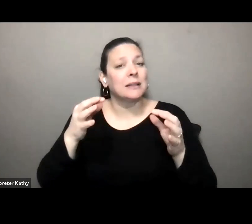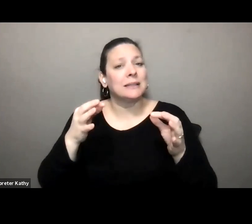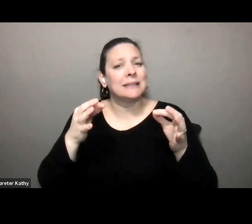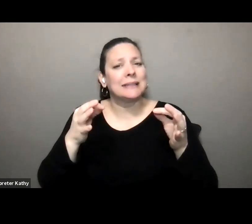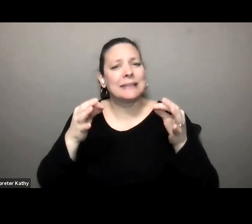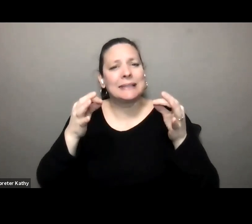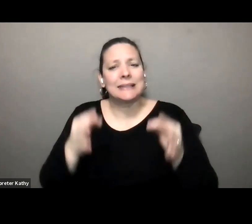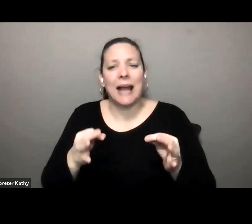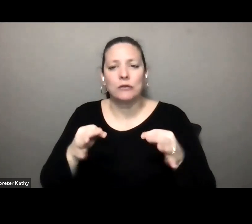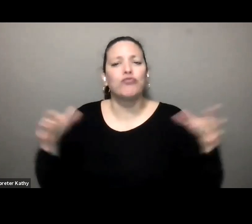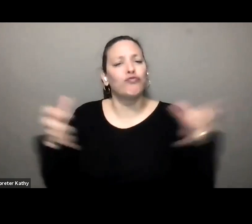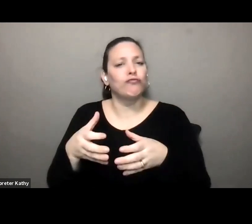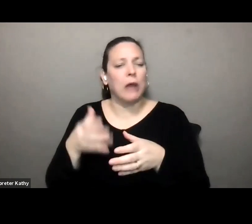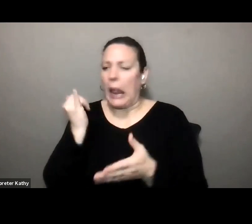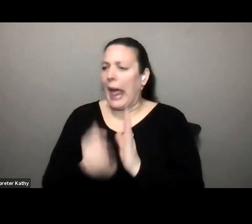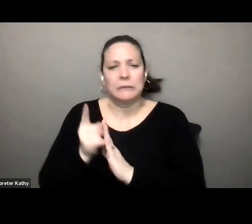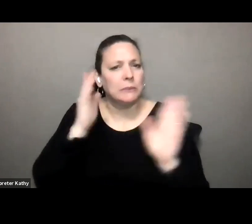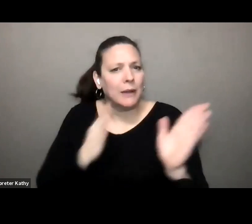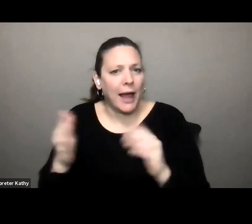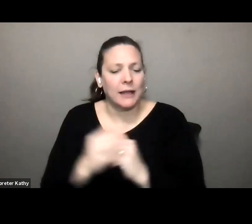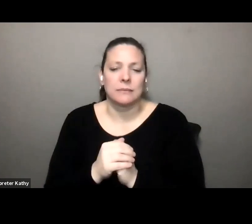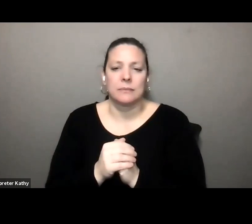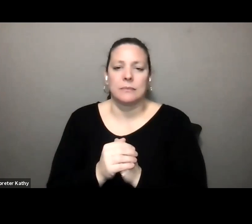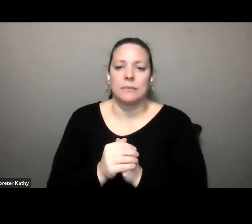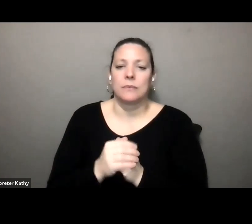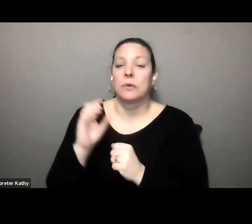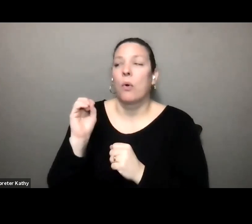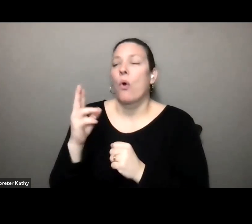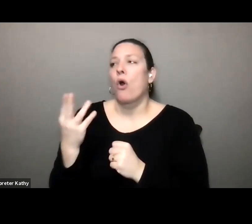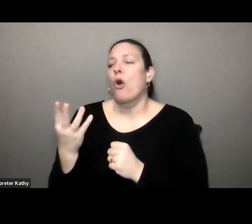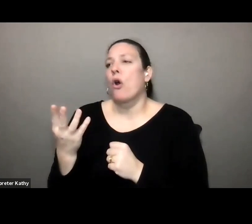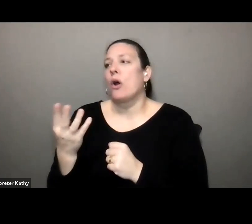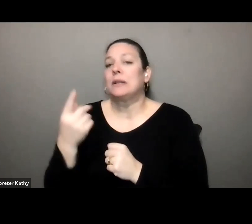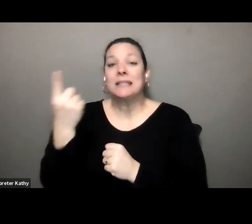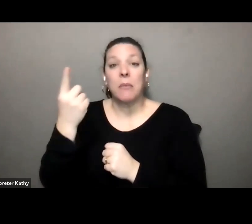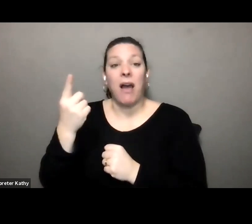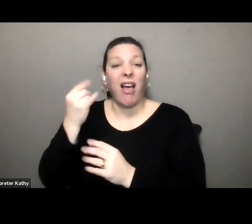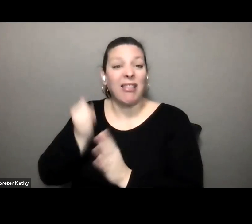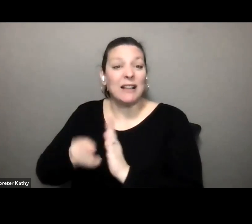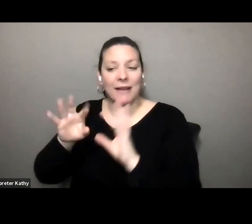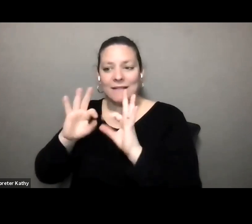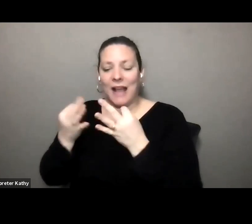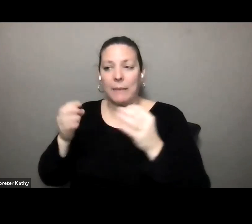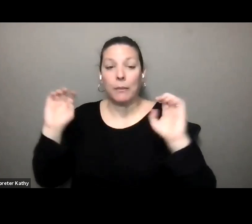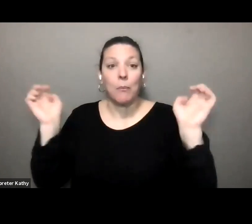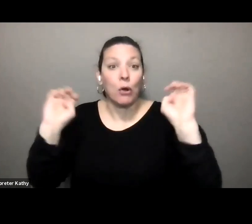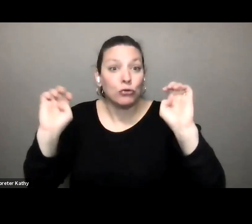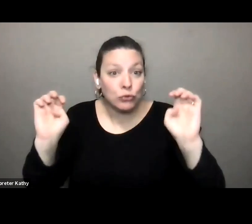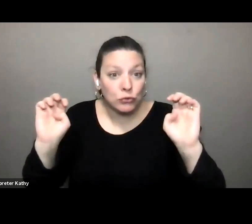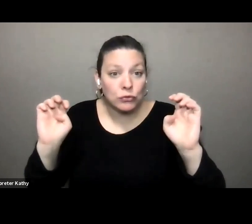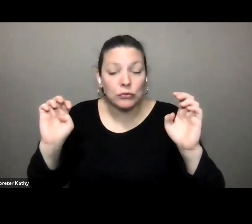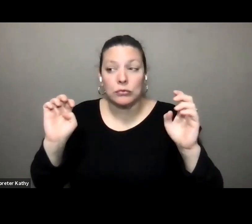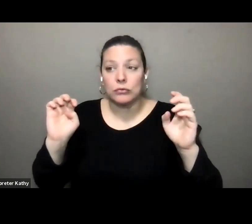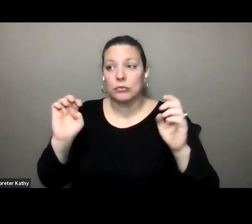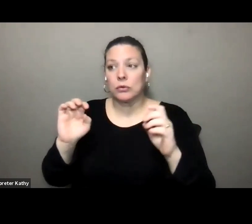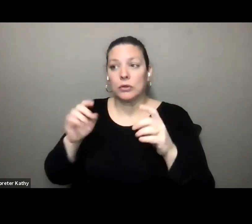moment or um there's a last minute um somebody has a last minute family emergency uh the